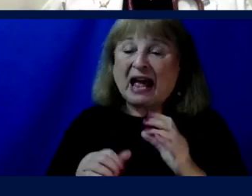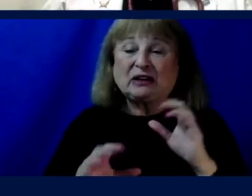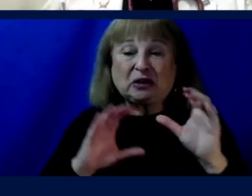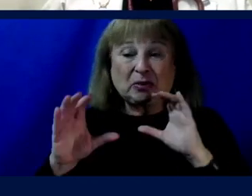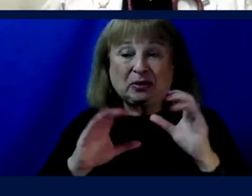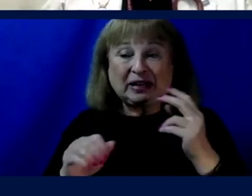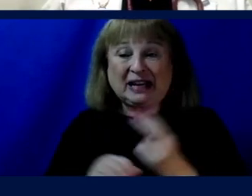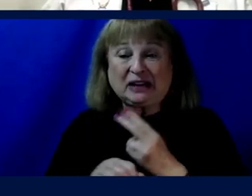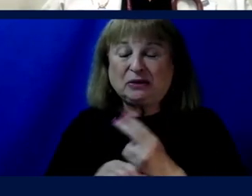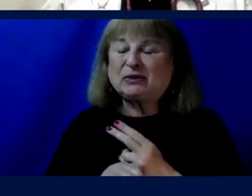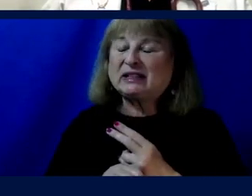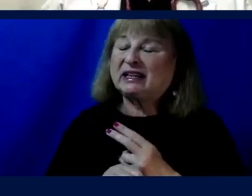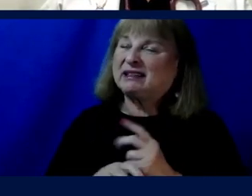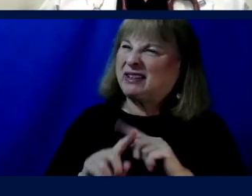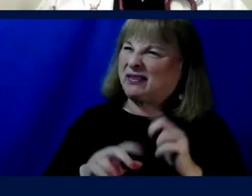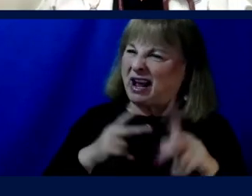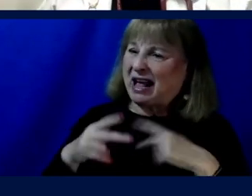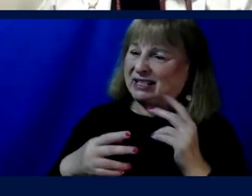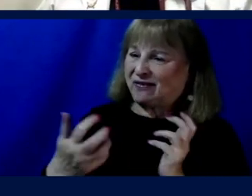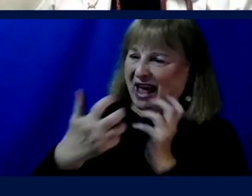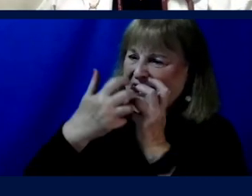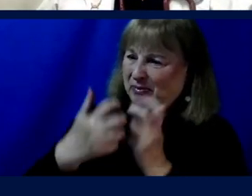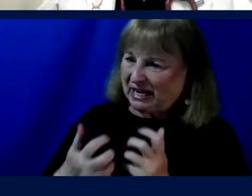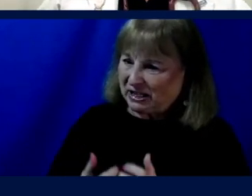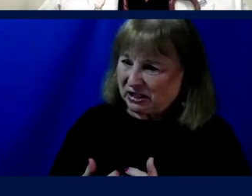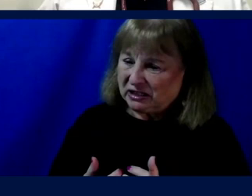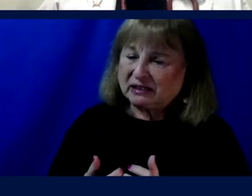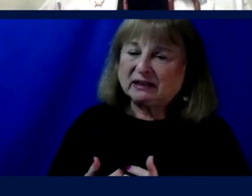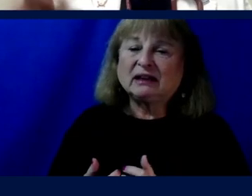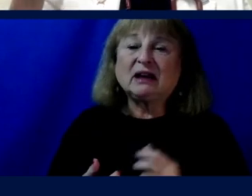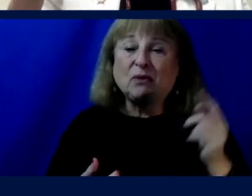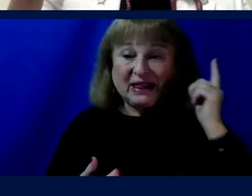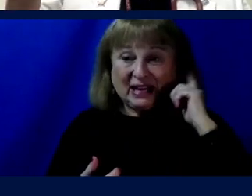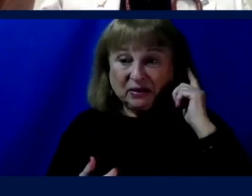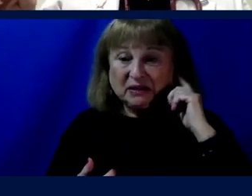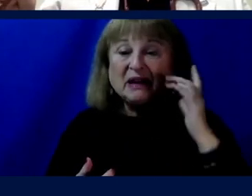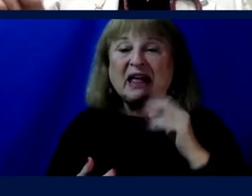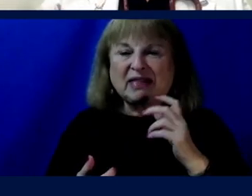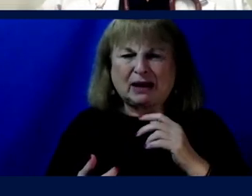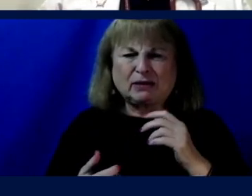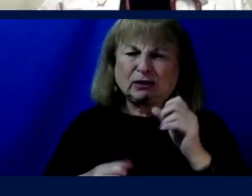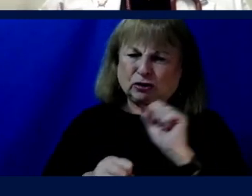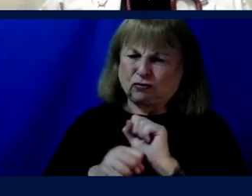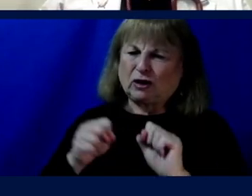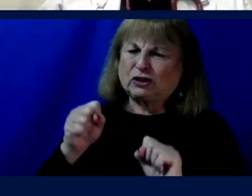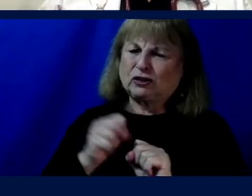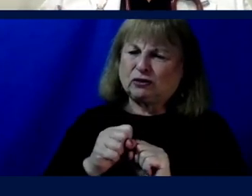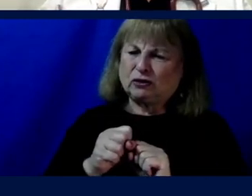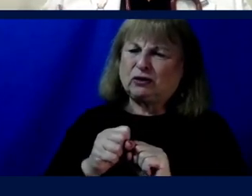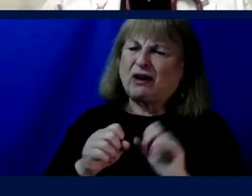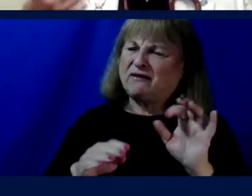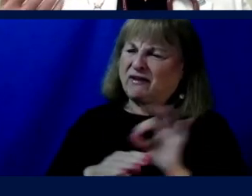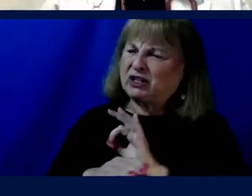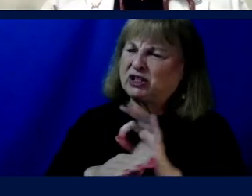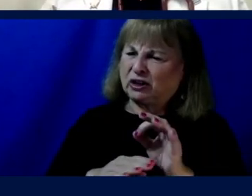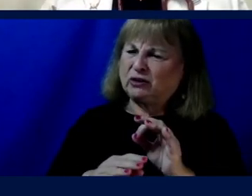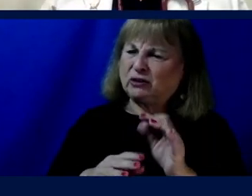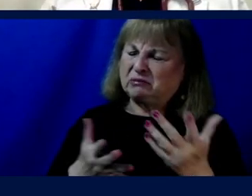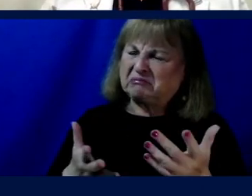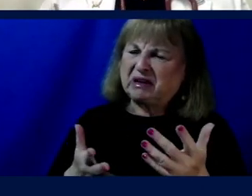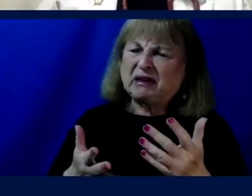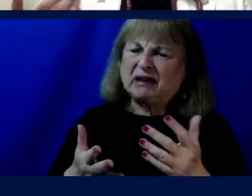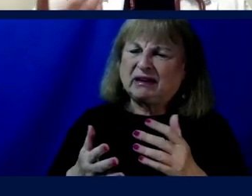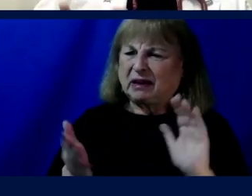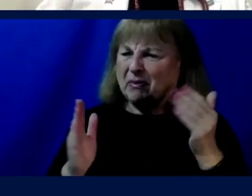using a very kind of adaptations due to changes in hearing that are a structural or functional change. They have